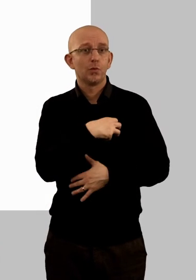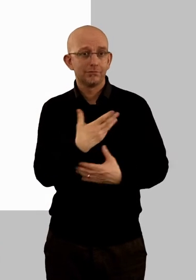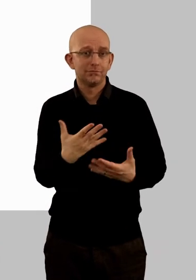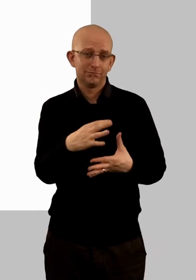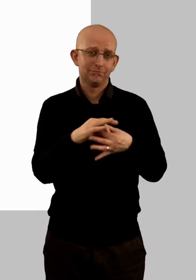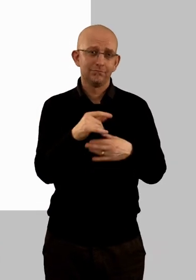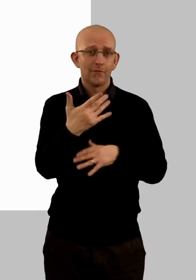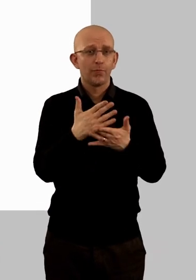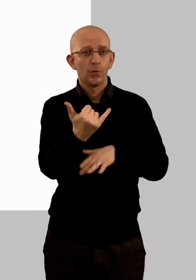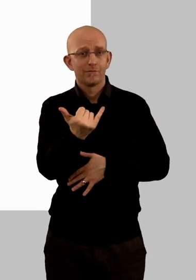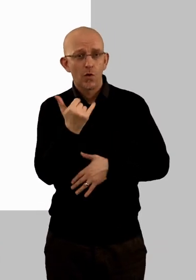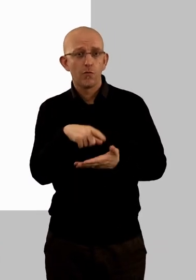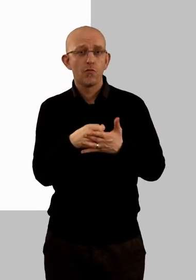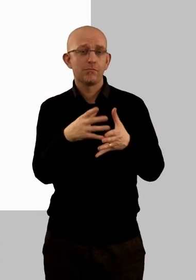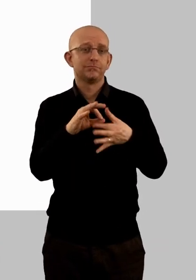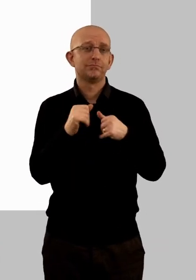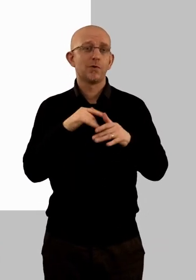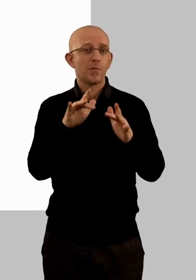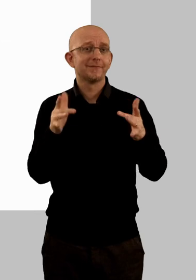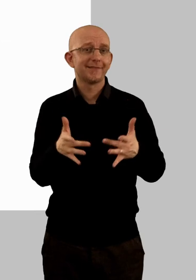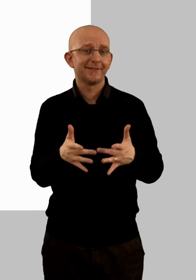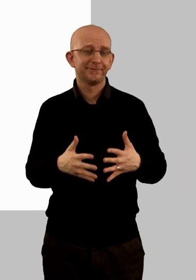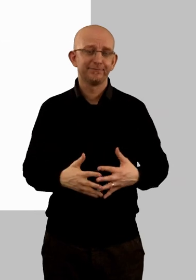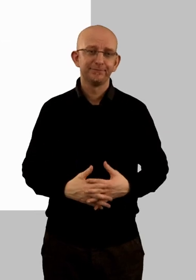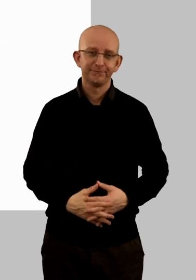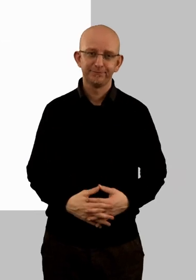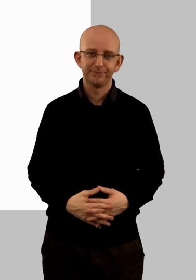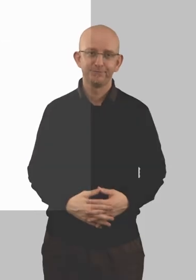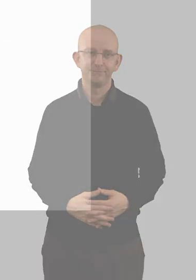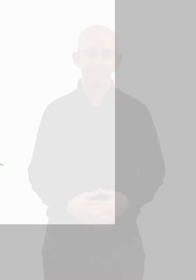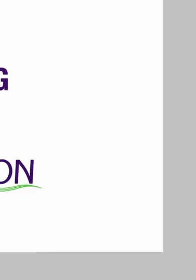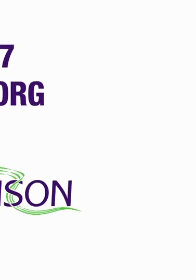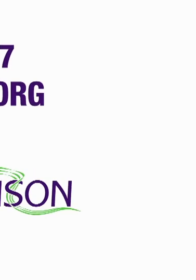0800 077 887 or join online at joinunison.org.